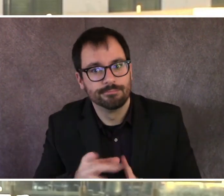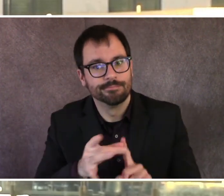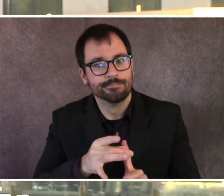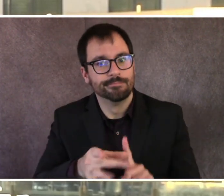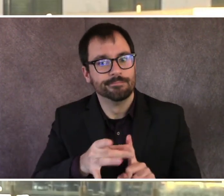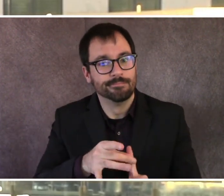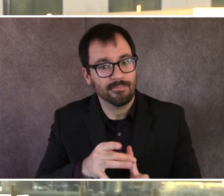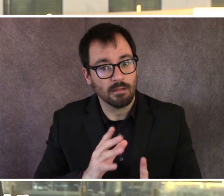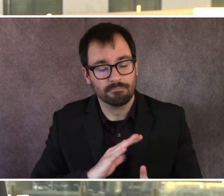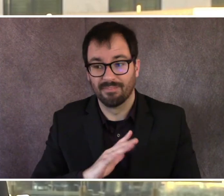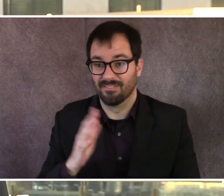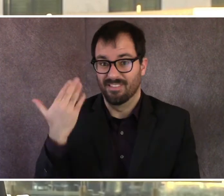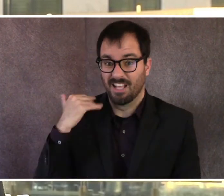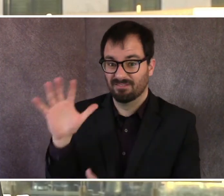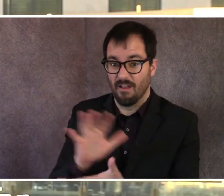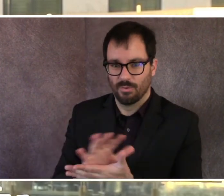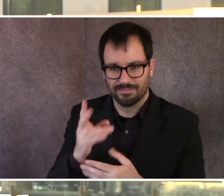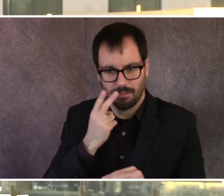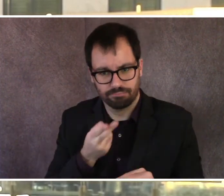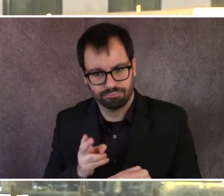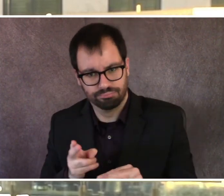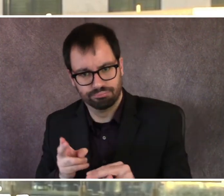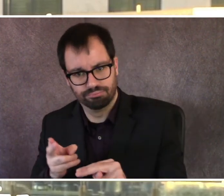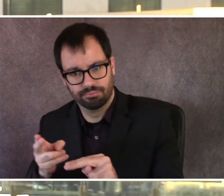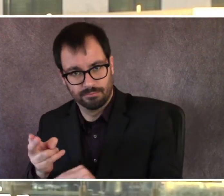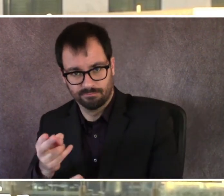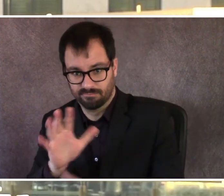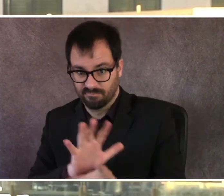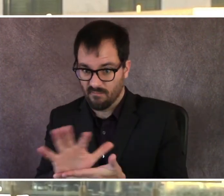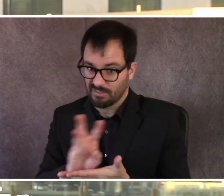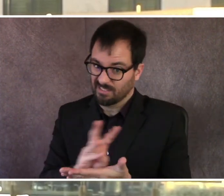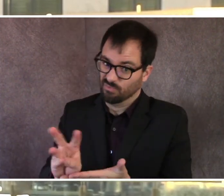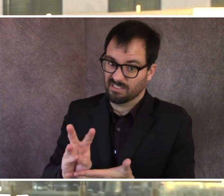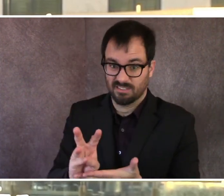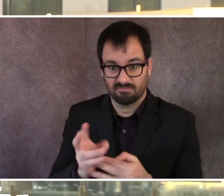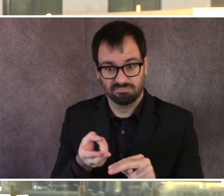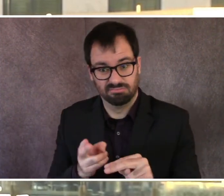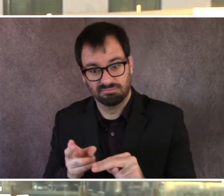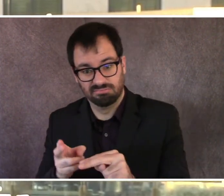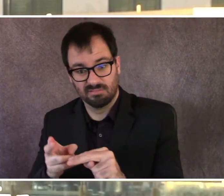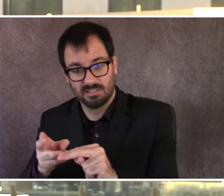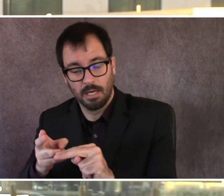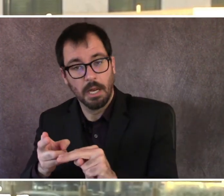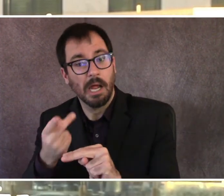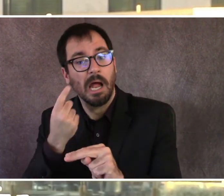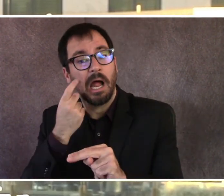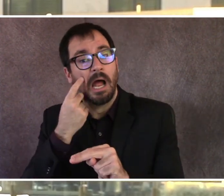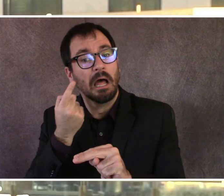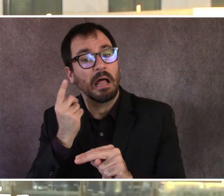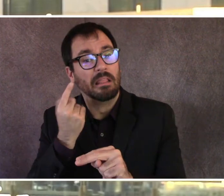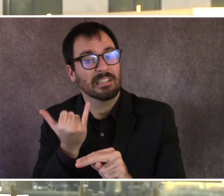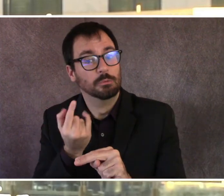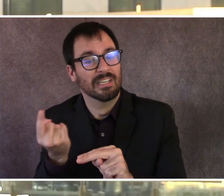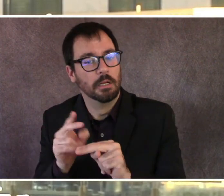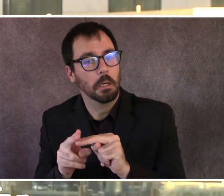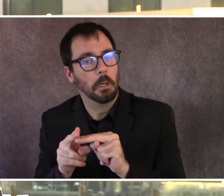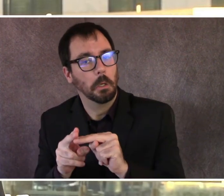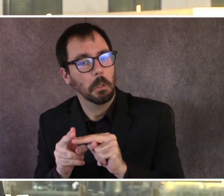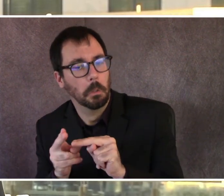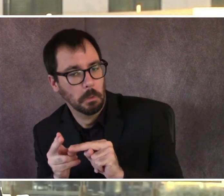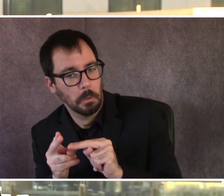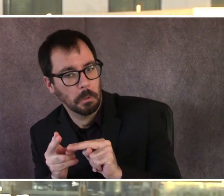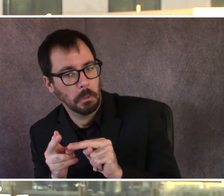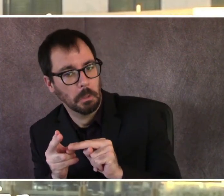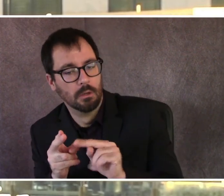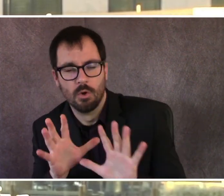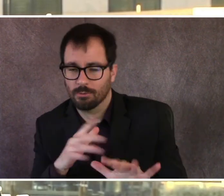weeks. And then this week we saw a little bit of a decrease. So we're going to be watching these numbers very closely as we continue to move forward. Uh, I don't want to put